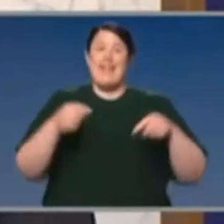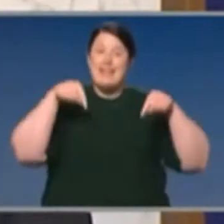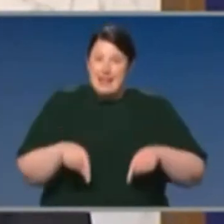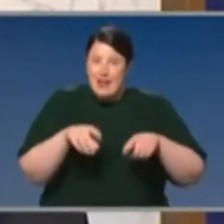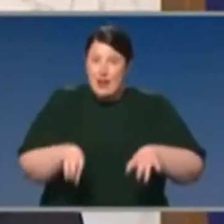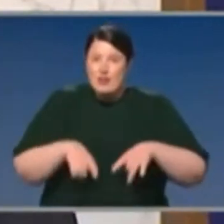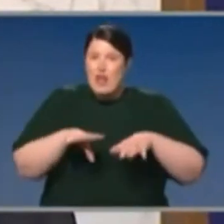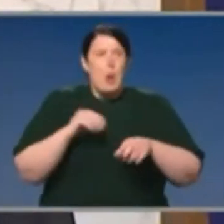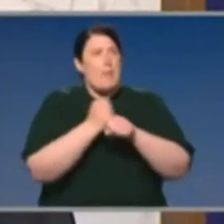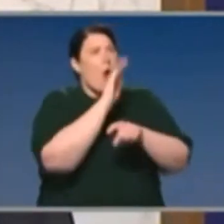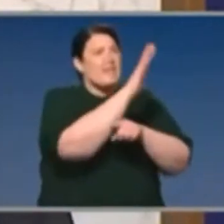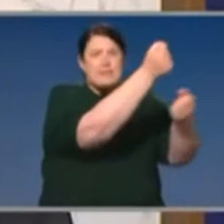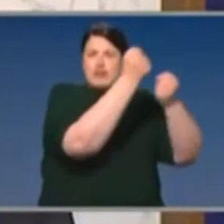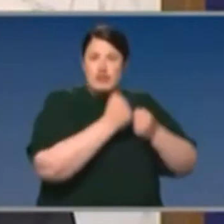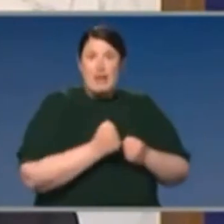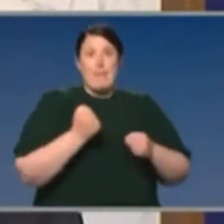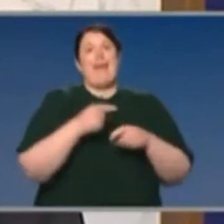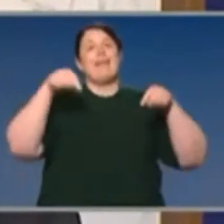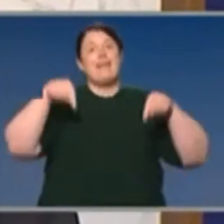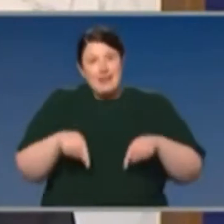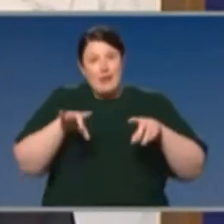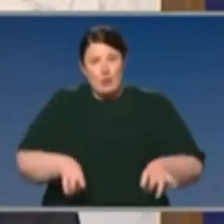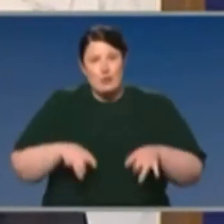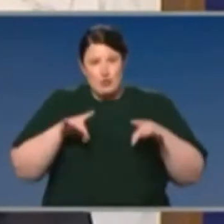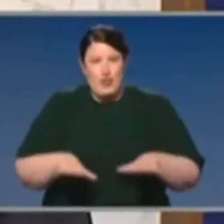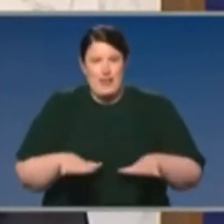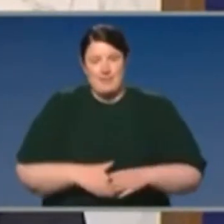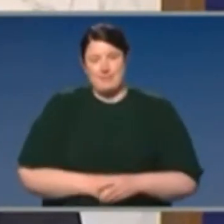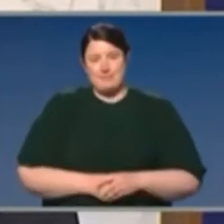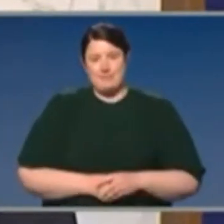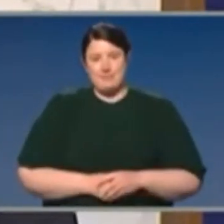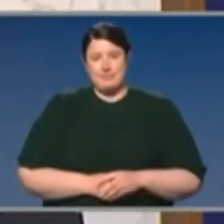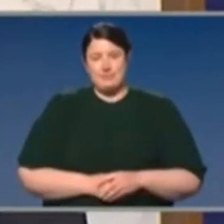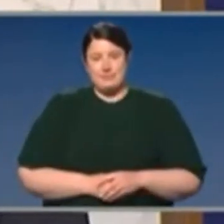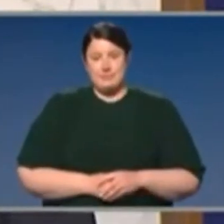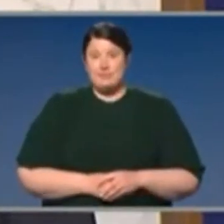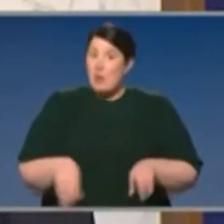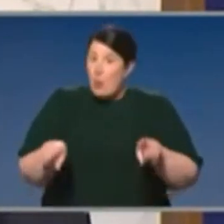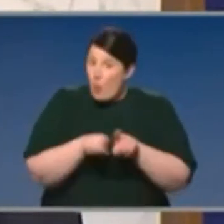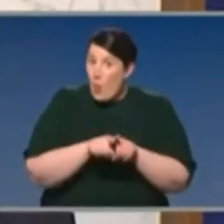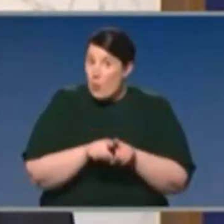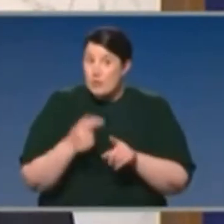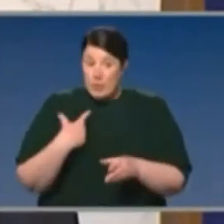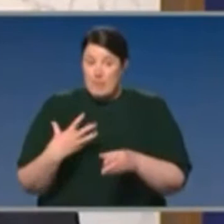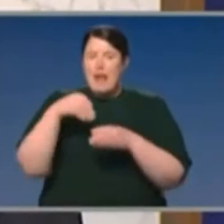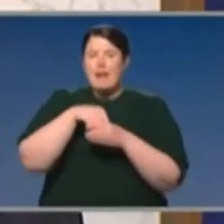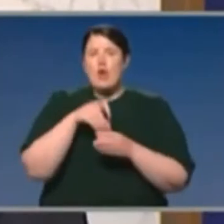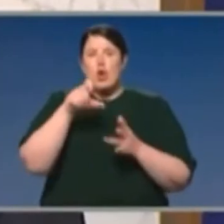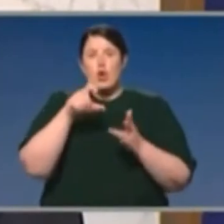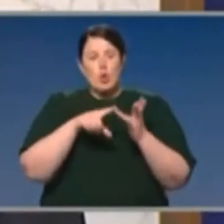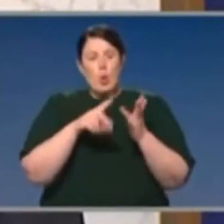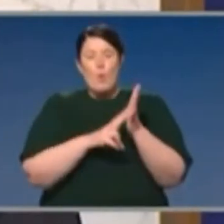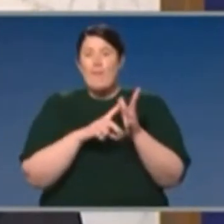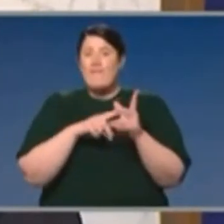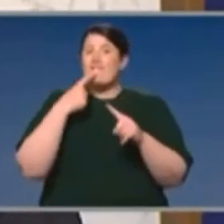onshore, should it be successful in phase three trials very early on. But it doesn't stop there. We're also part of the COVAX